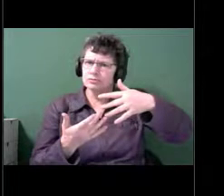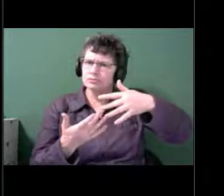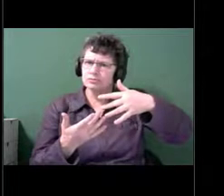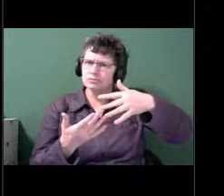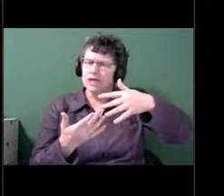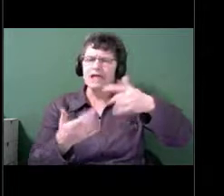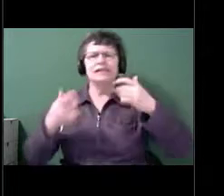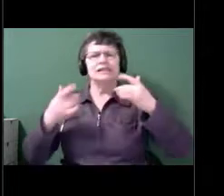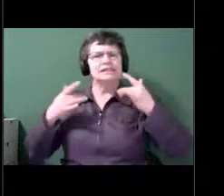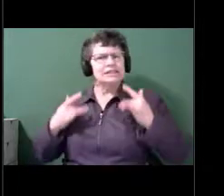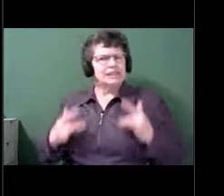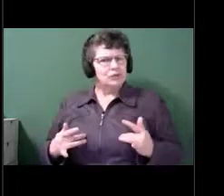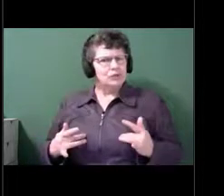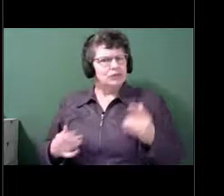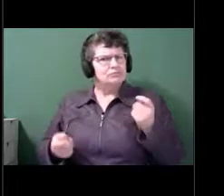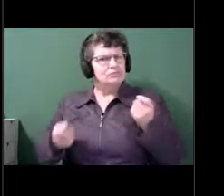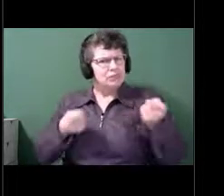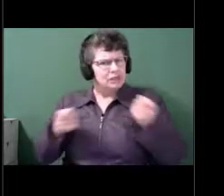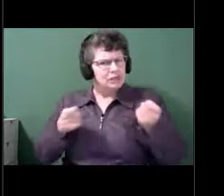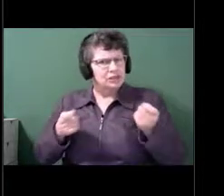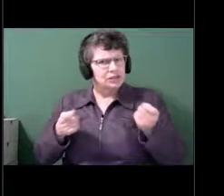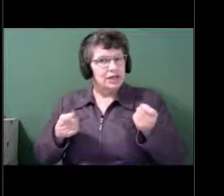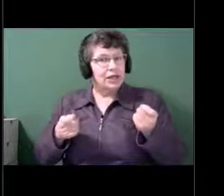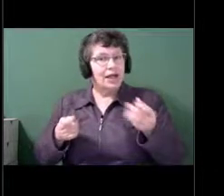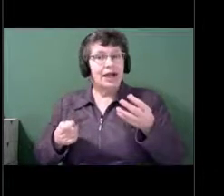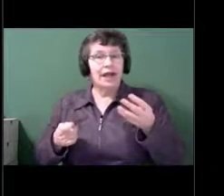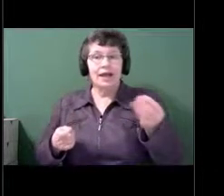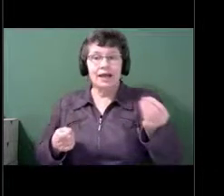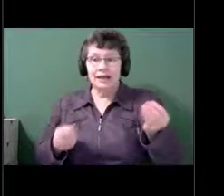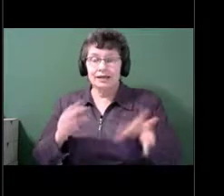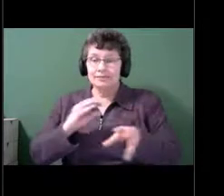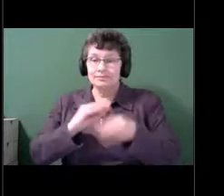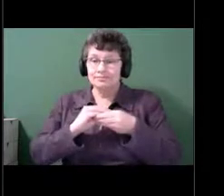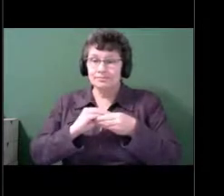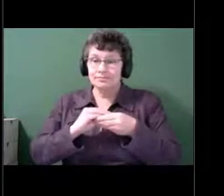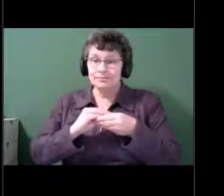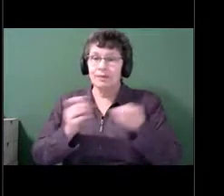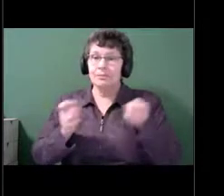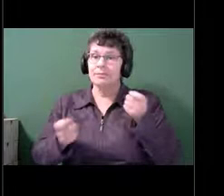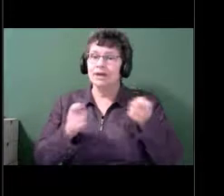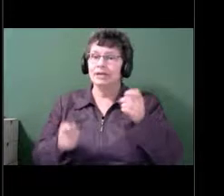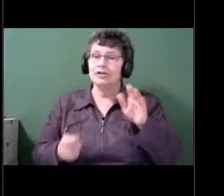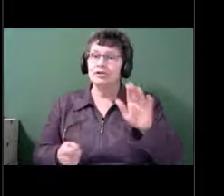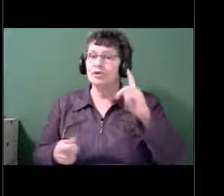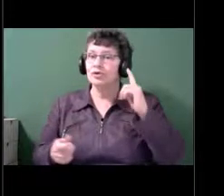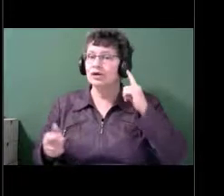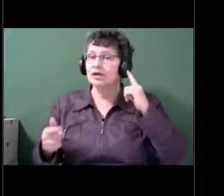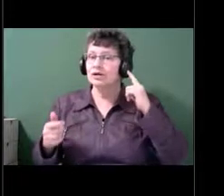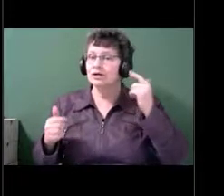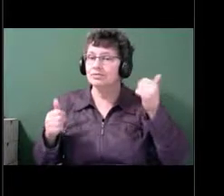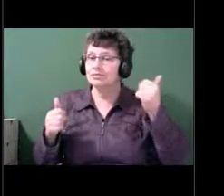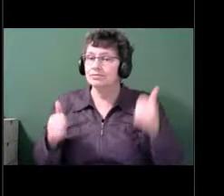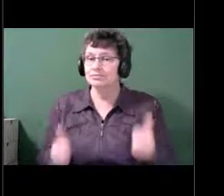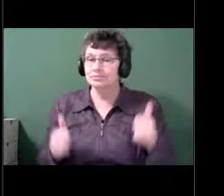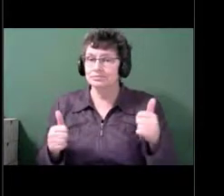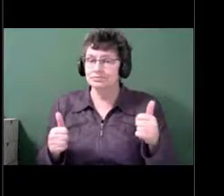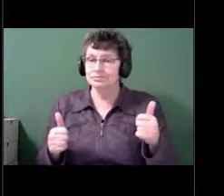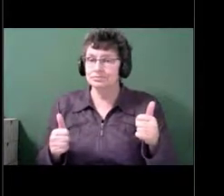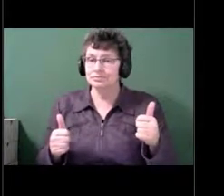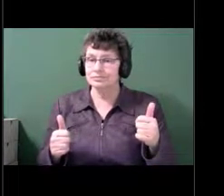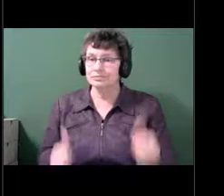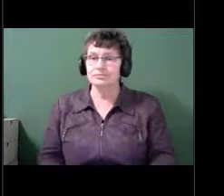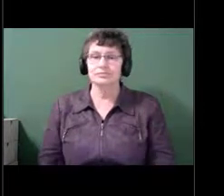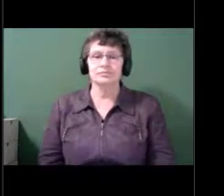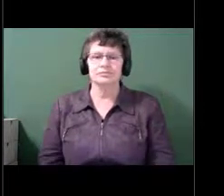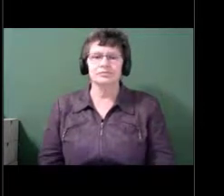important literature coming out in the last few years about what are the risk factors that we could modify that